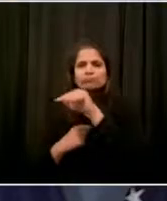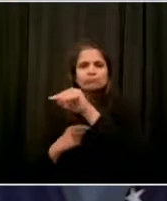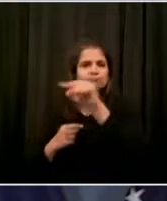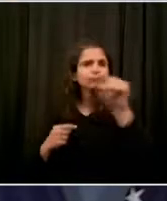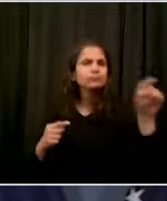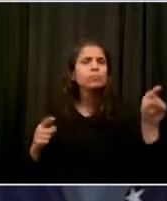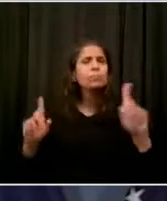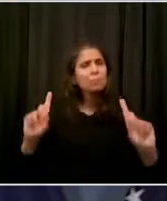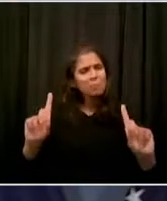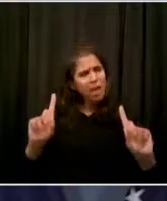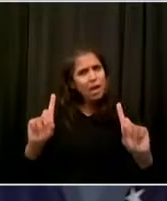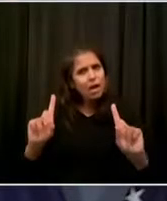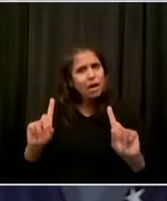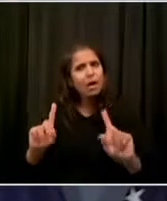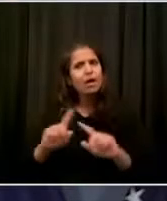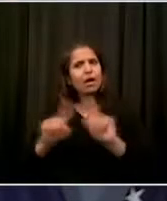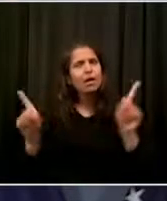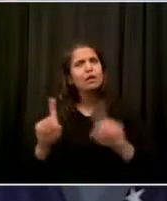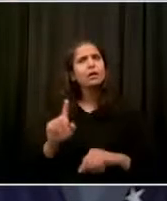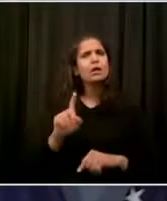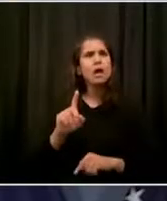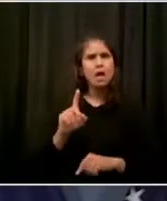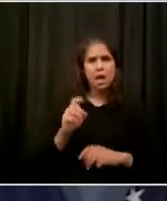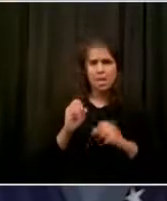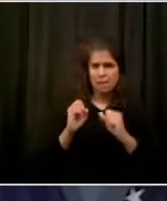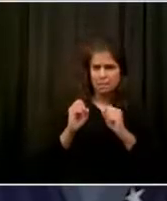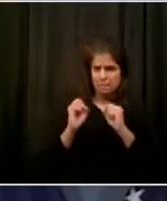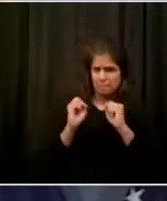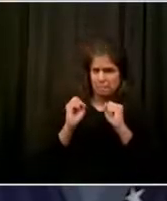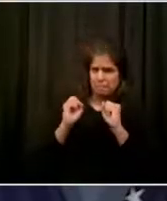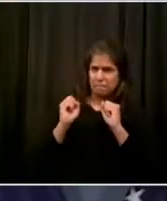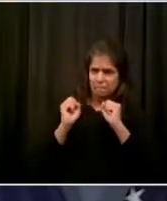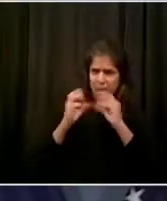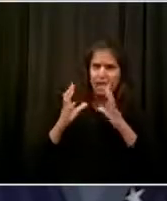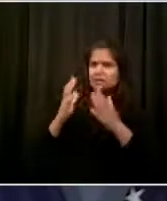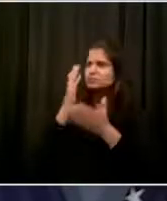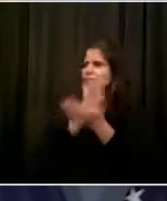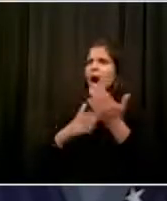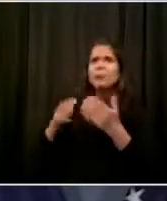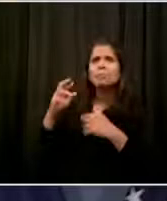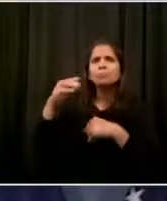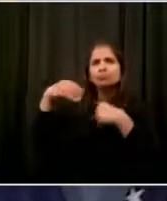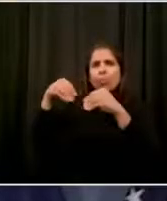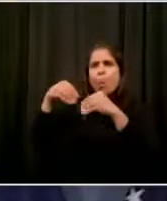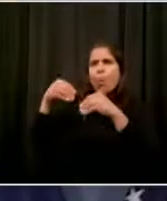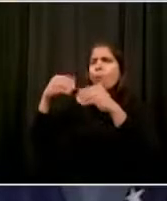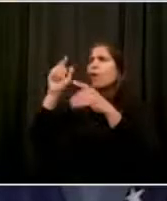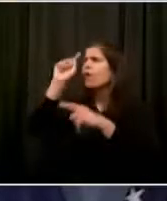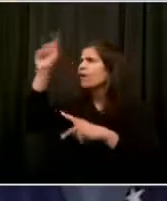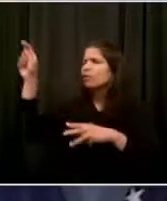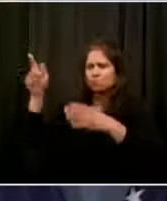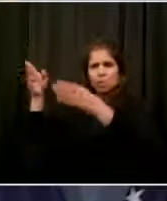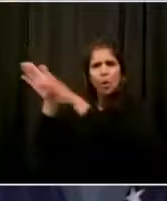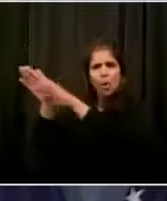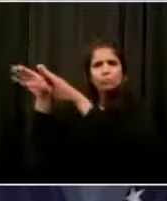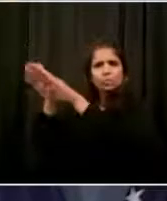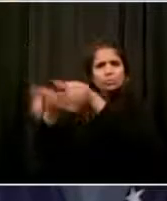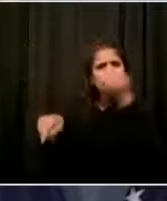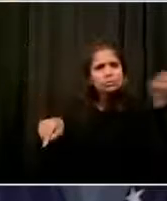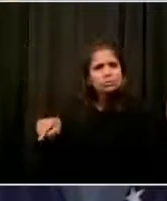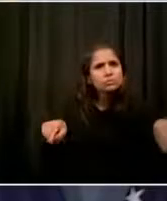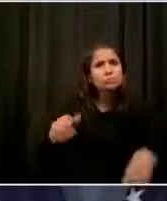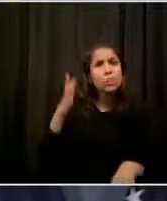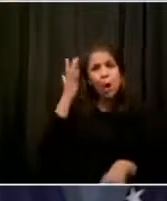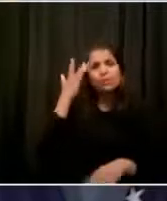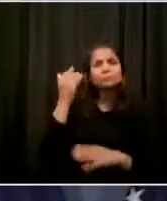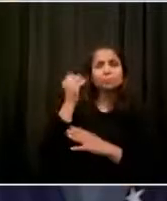ago and has essentially disappeared. Those stores didn't seem to take advantage of the phase one reopening. What is the city doing to assure